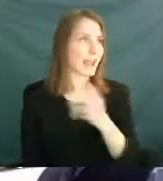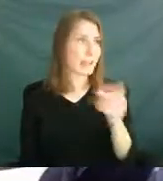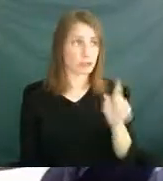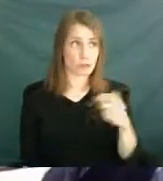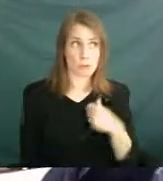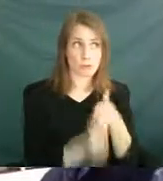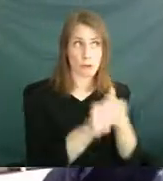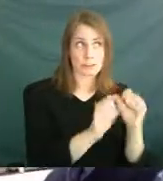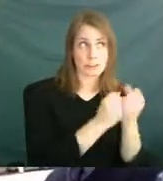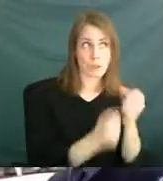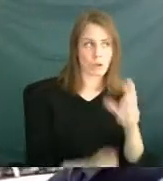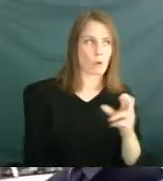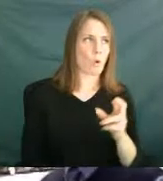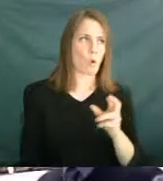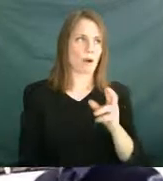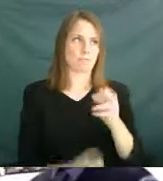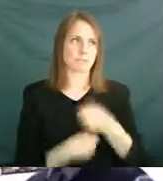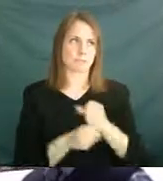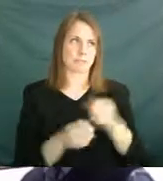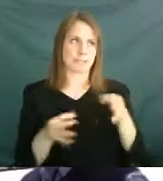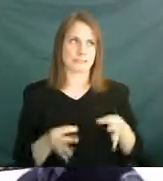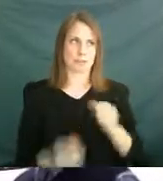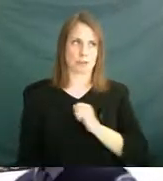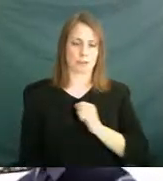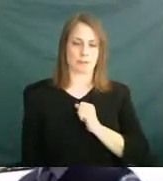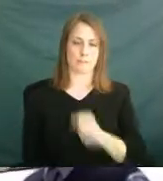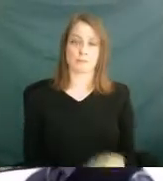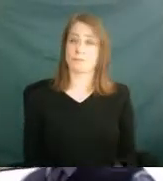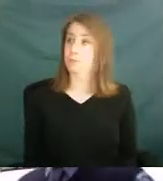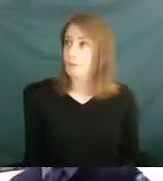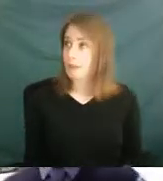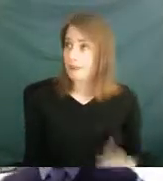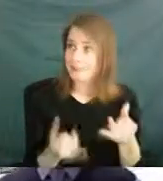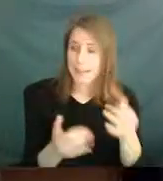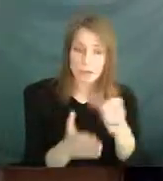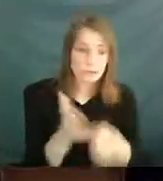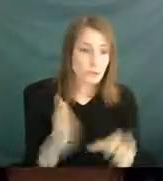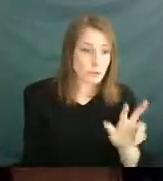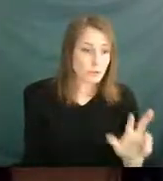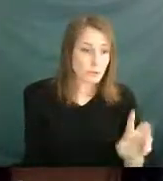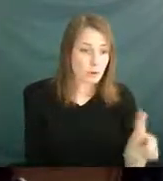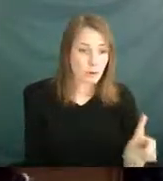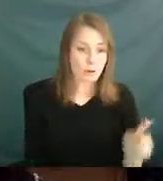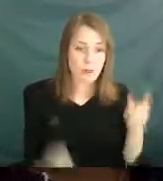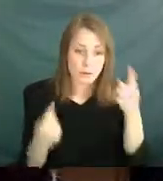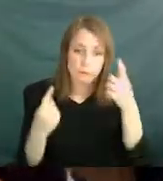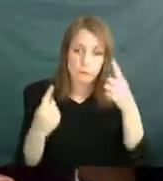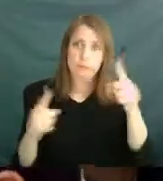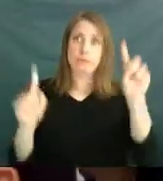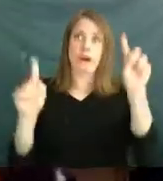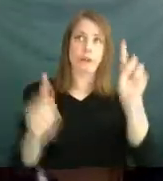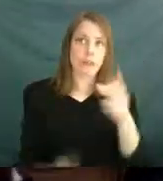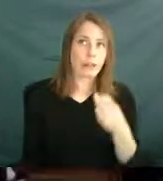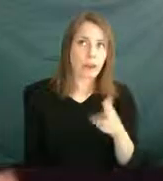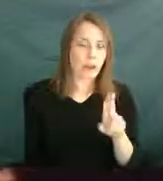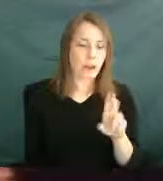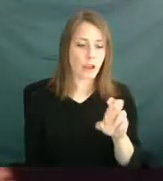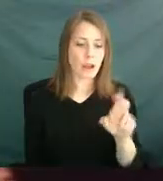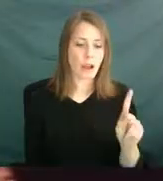In Chapter 31 in just a few minutes, it will be time for Huck finally to do the right thing